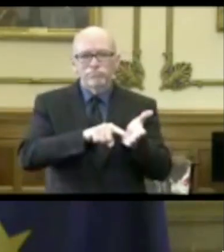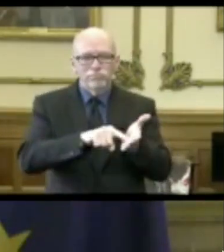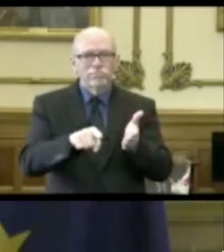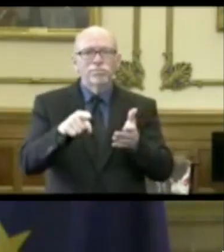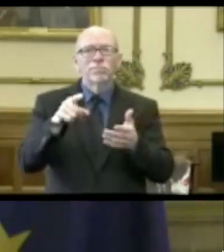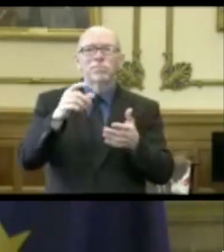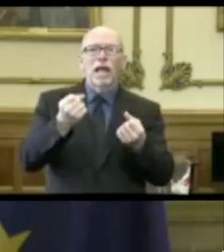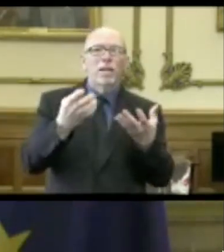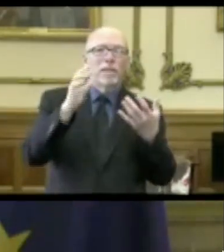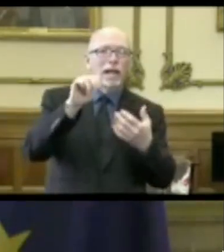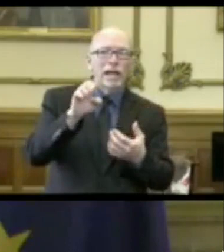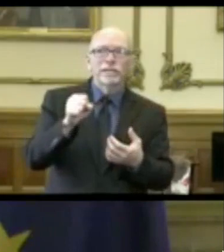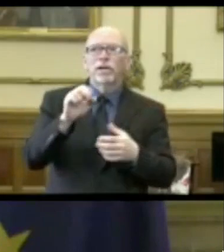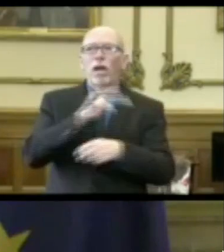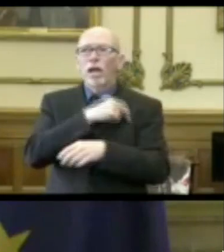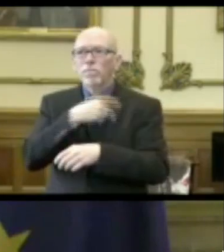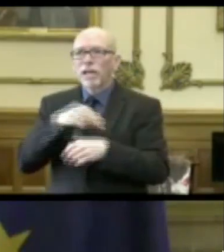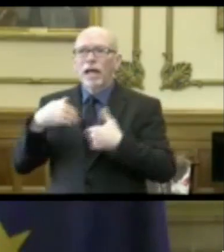hospitalizations, et cetera.